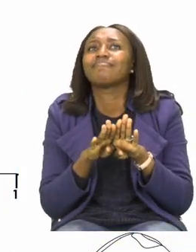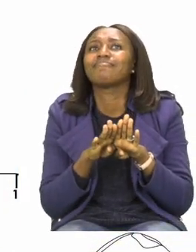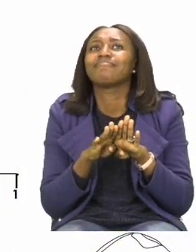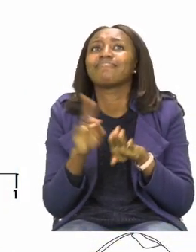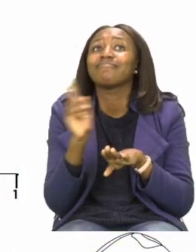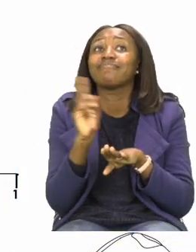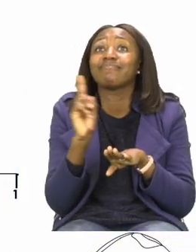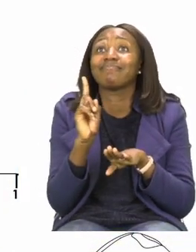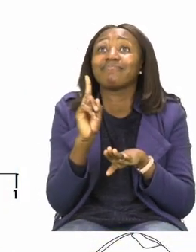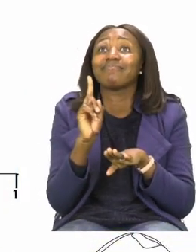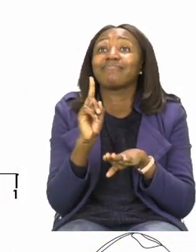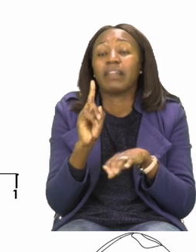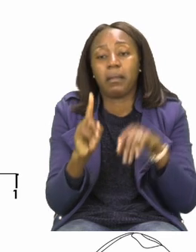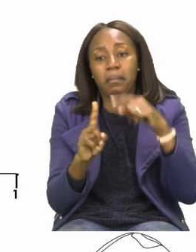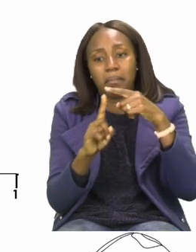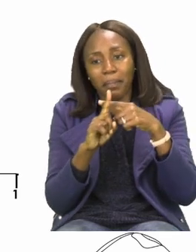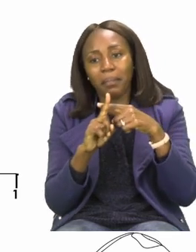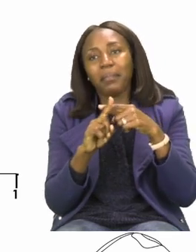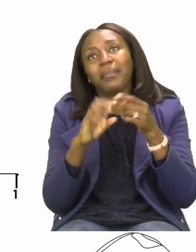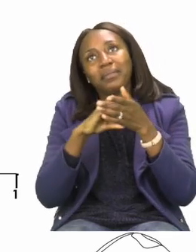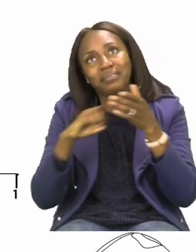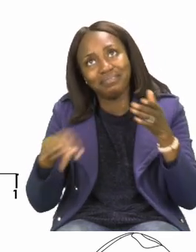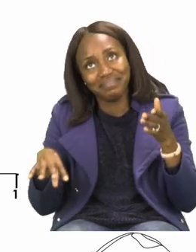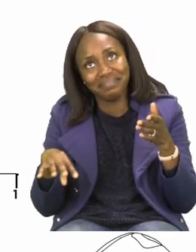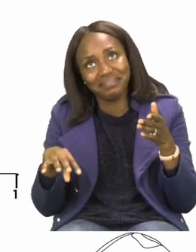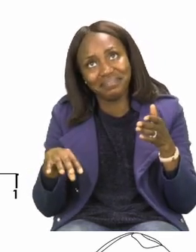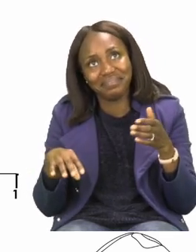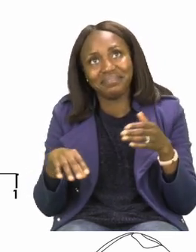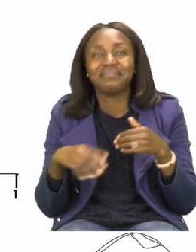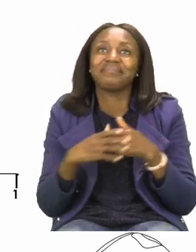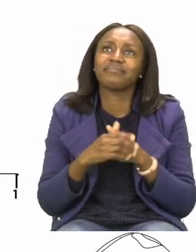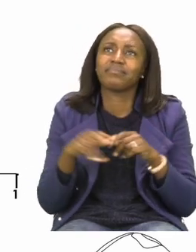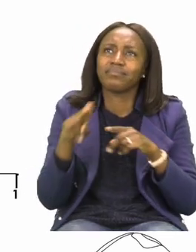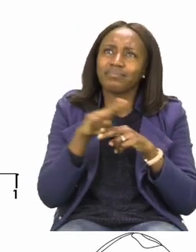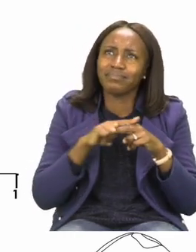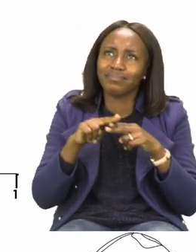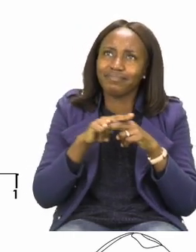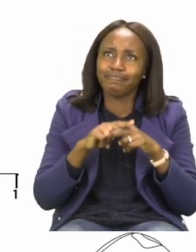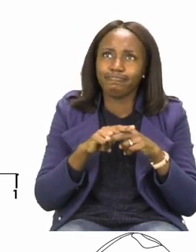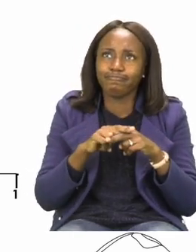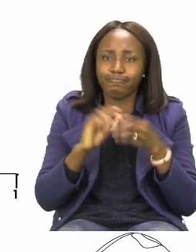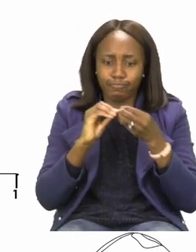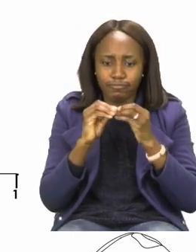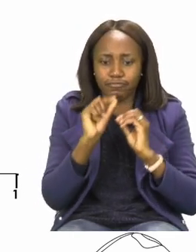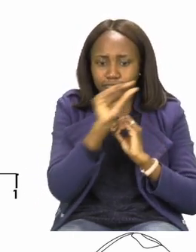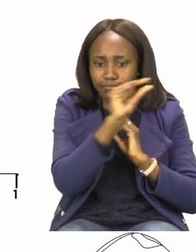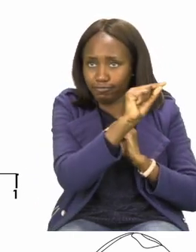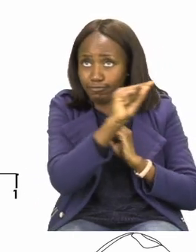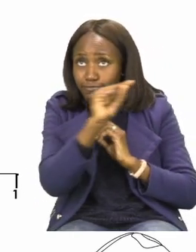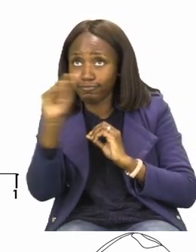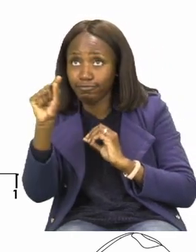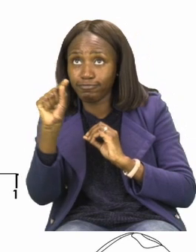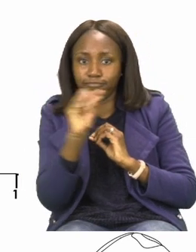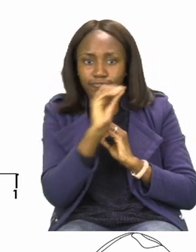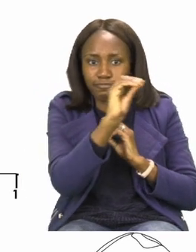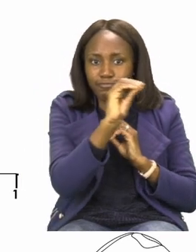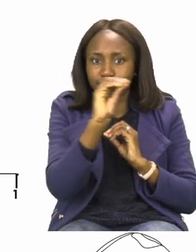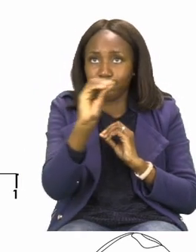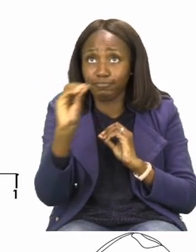some computations. It's going to be our job to use our number line to solve the following sums.